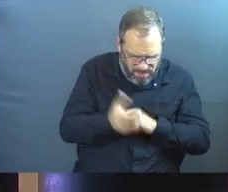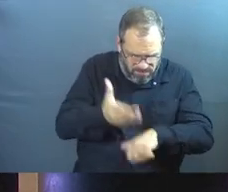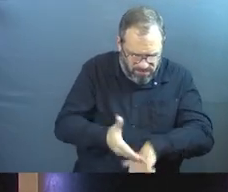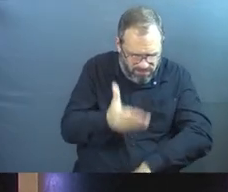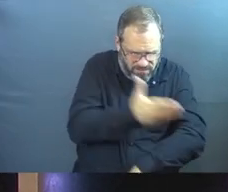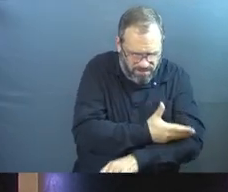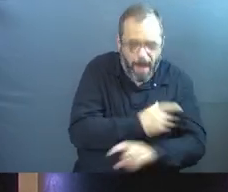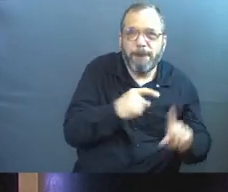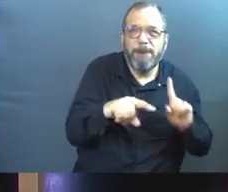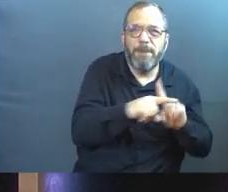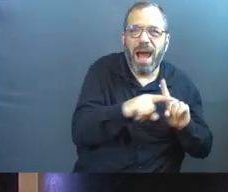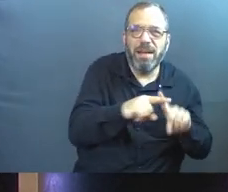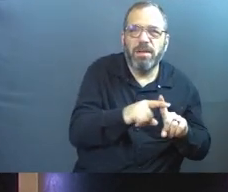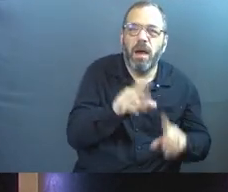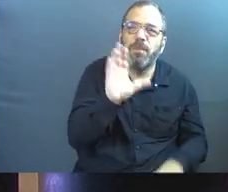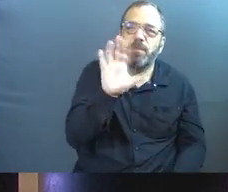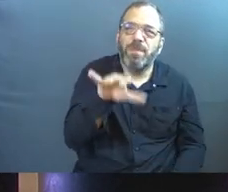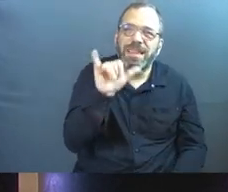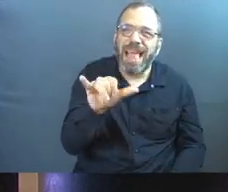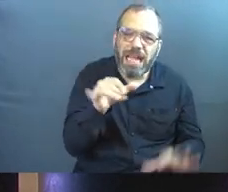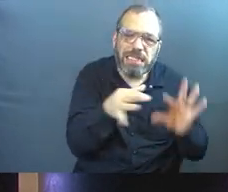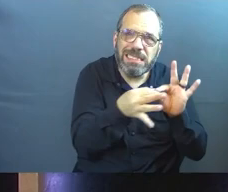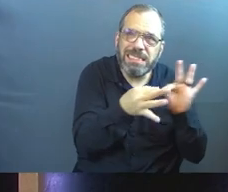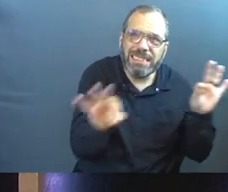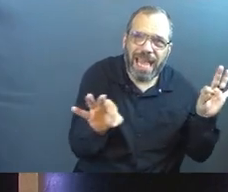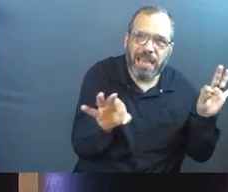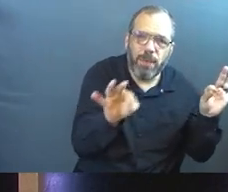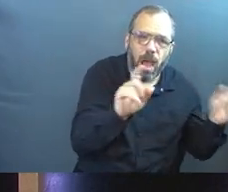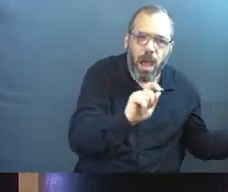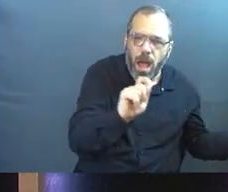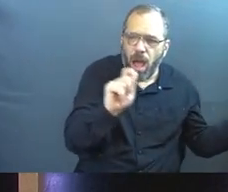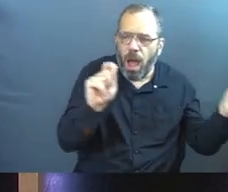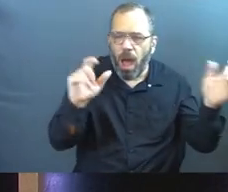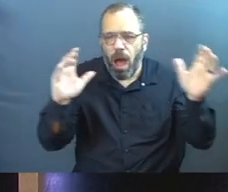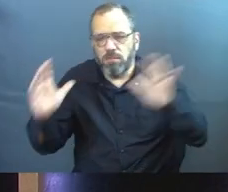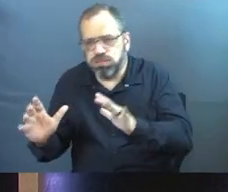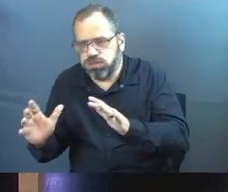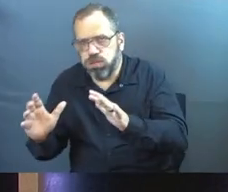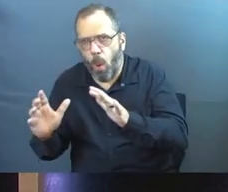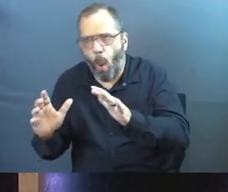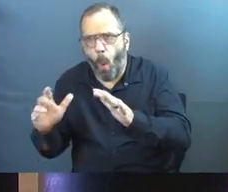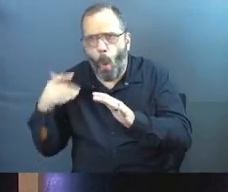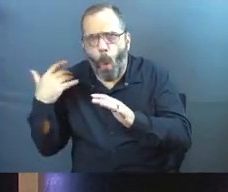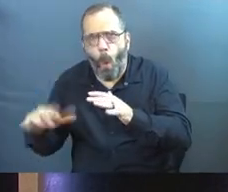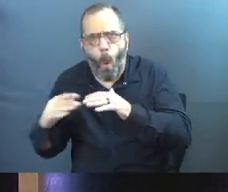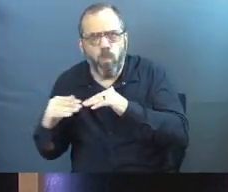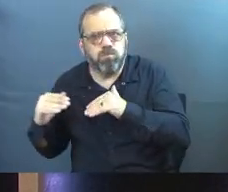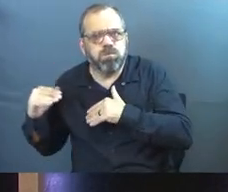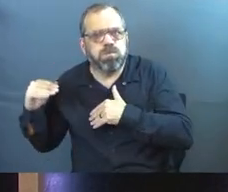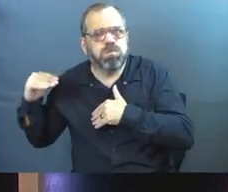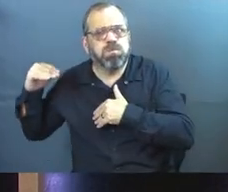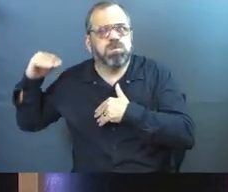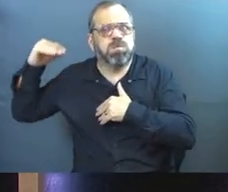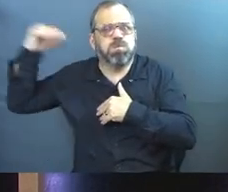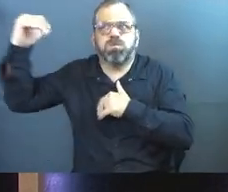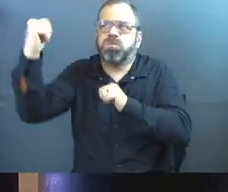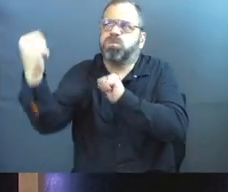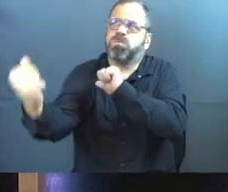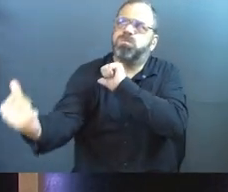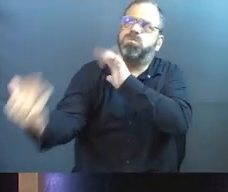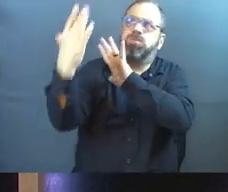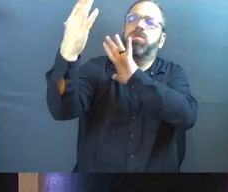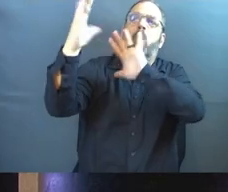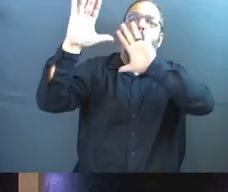better. Take that to an absolutely infinite degree. Me in the presence of